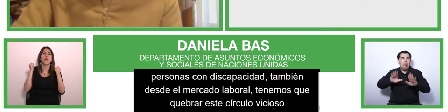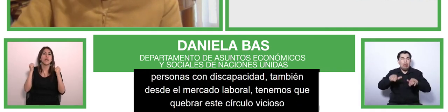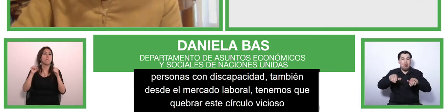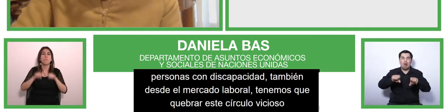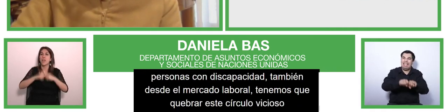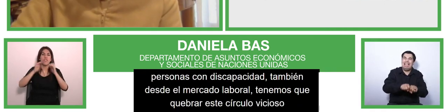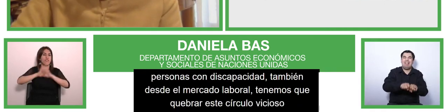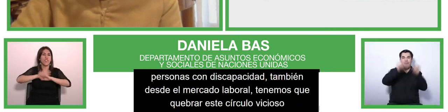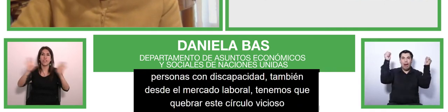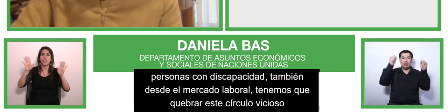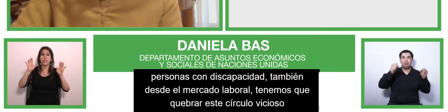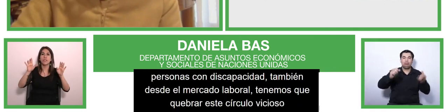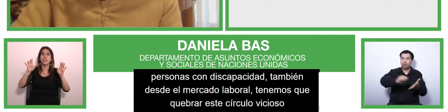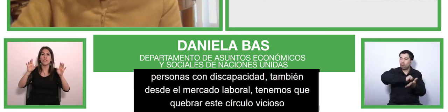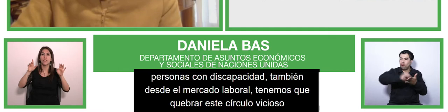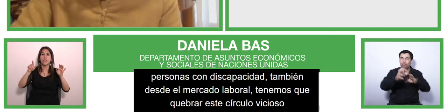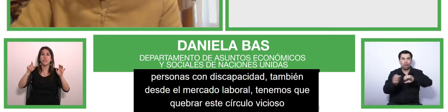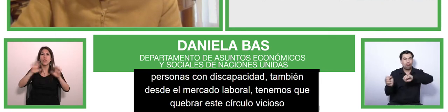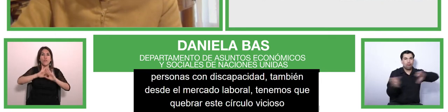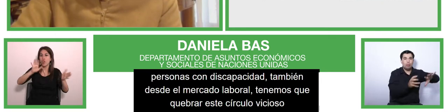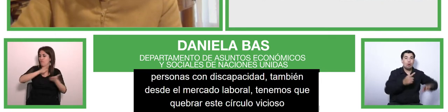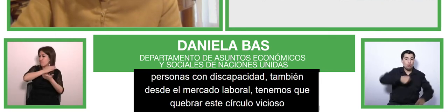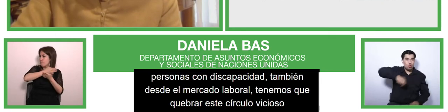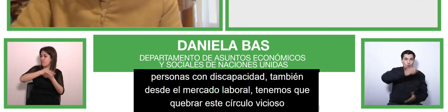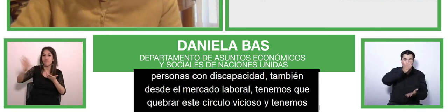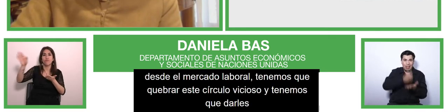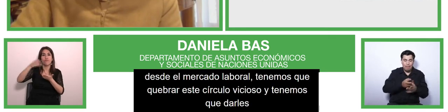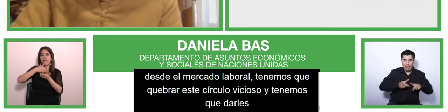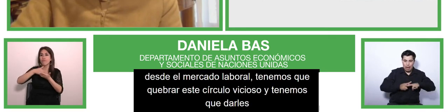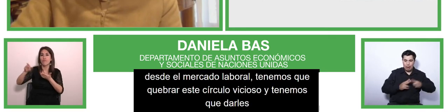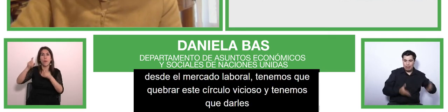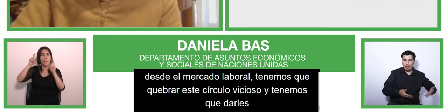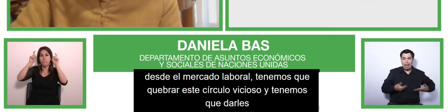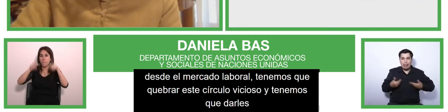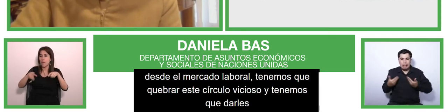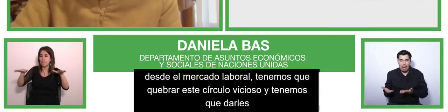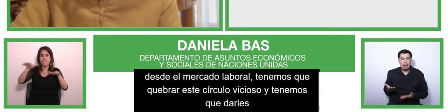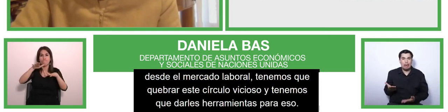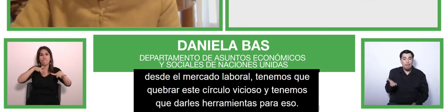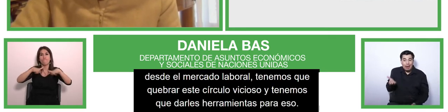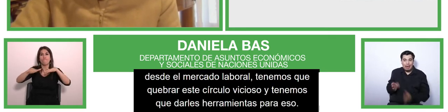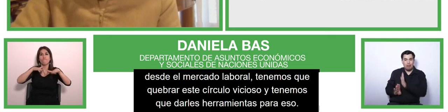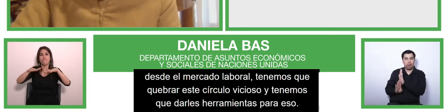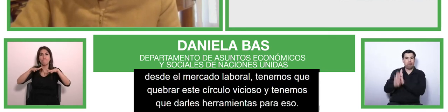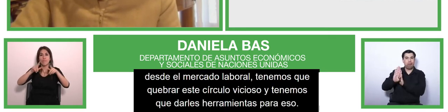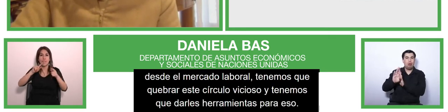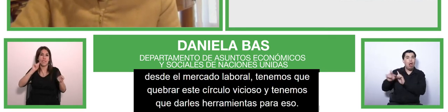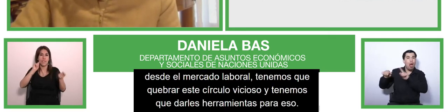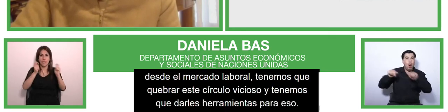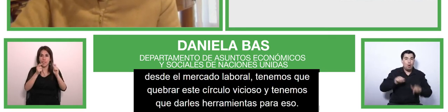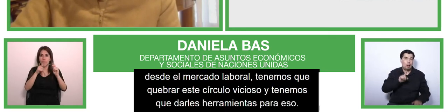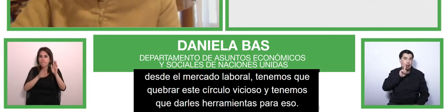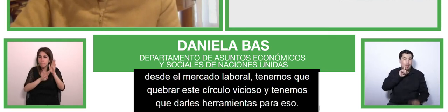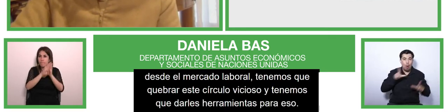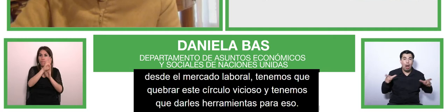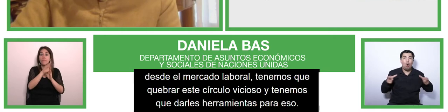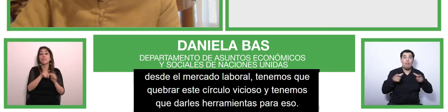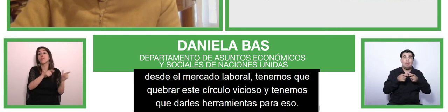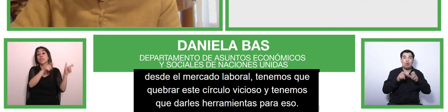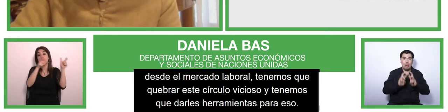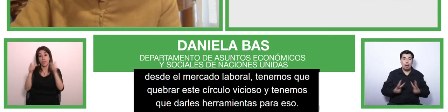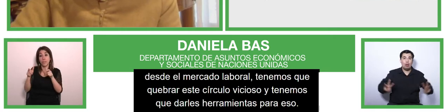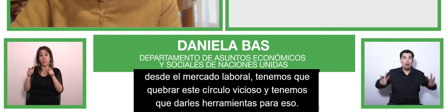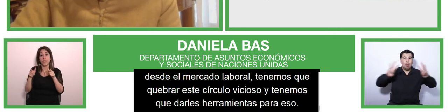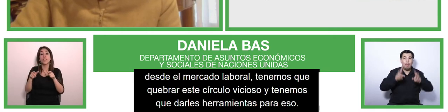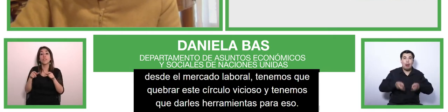we have the convention on the rise of persons with disabilities and we have 17 sustainable development